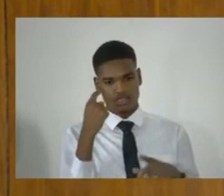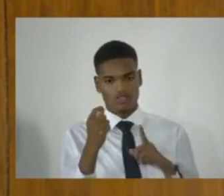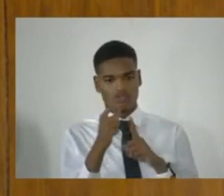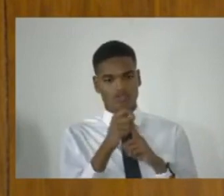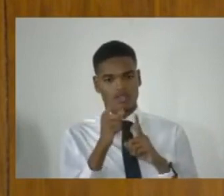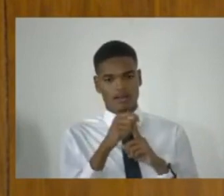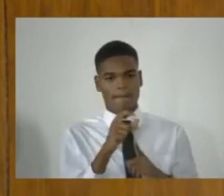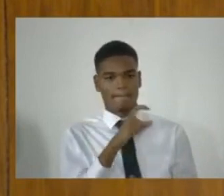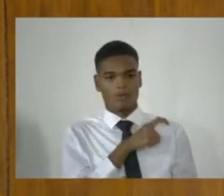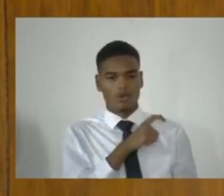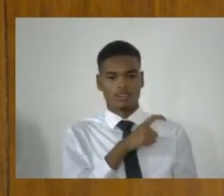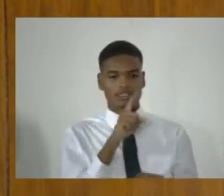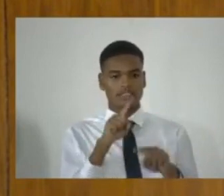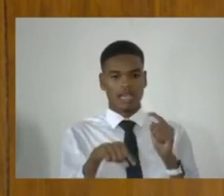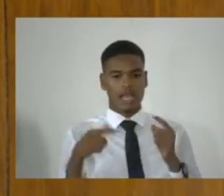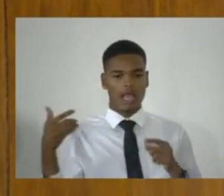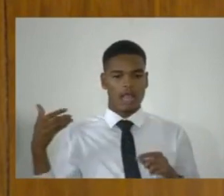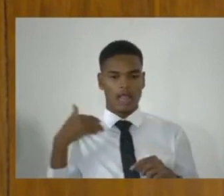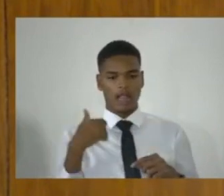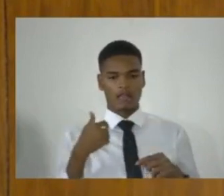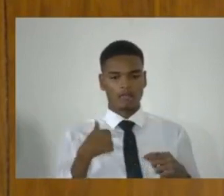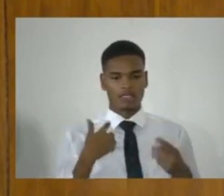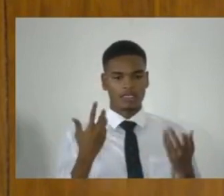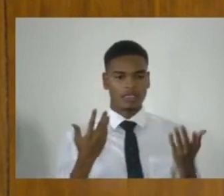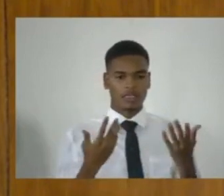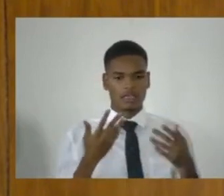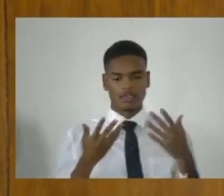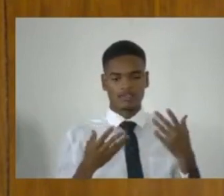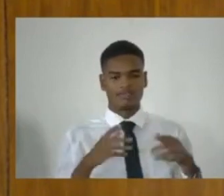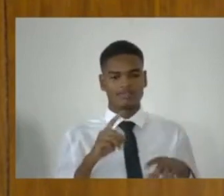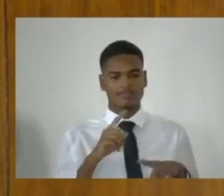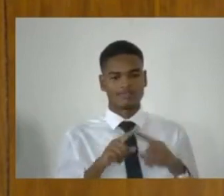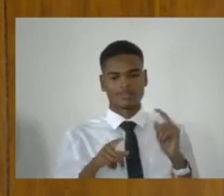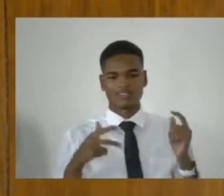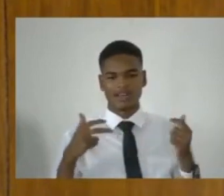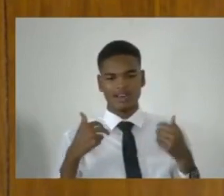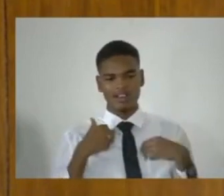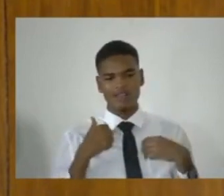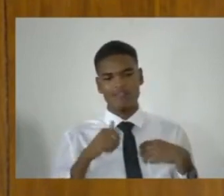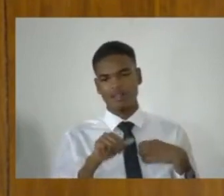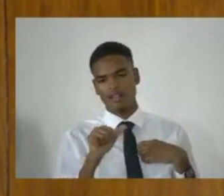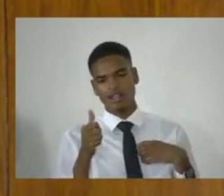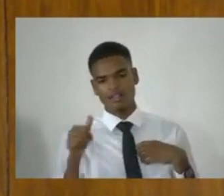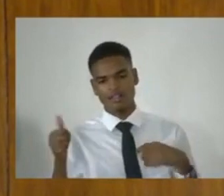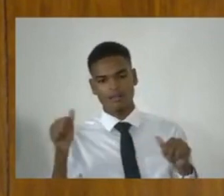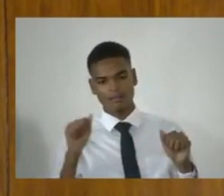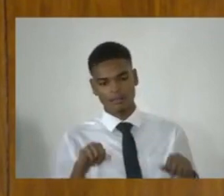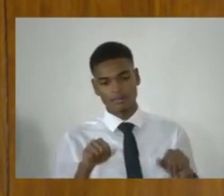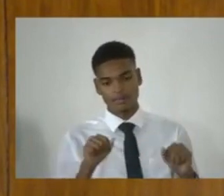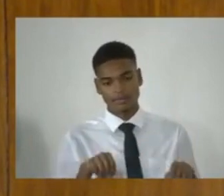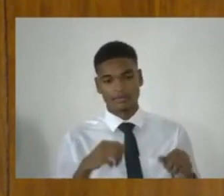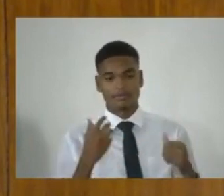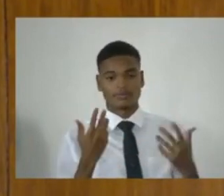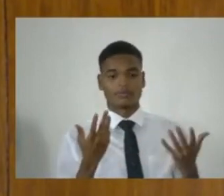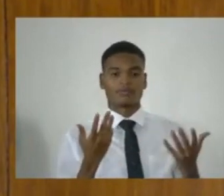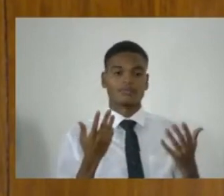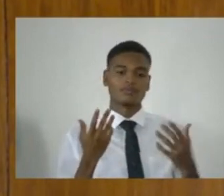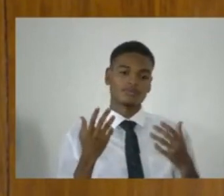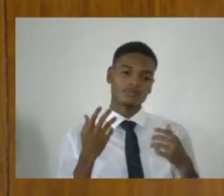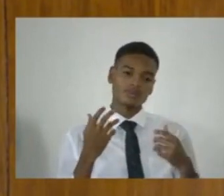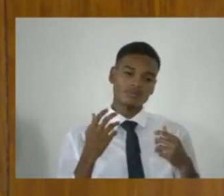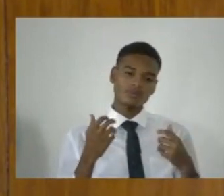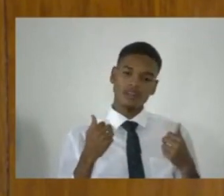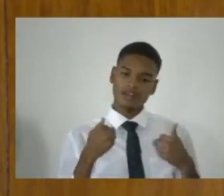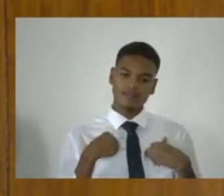police can defend them. So, the possibilities in which one could be illegally in possession of a prohibited weapon